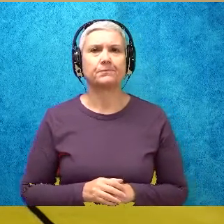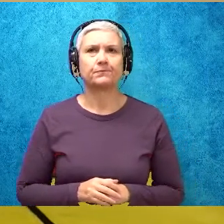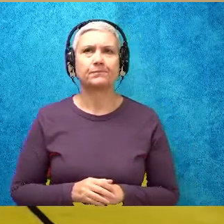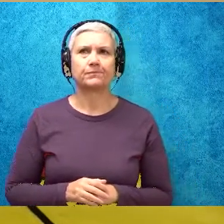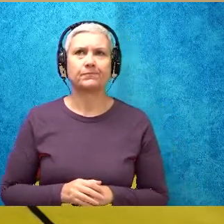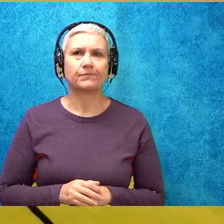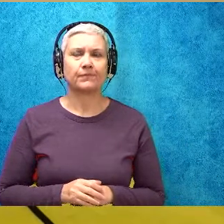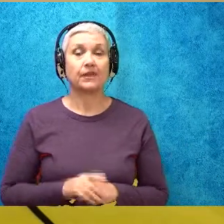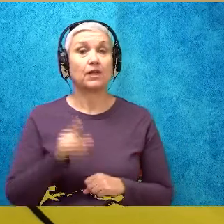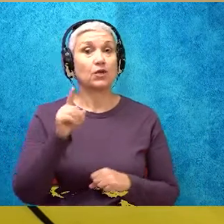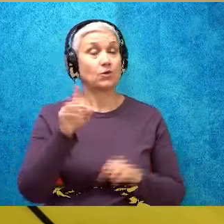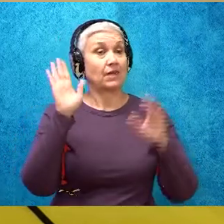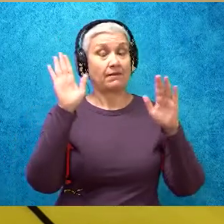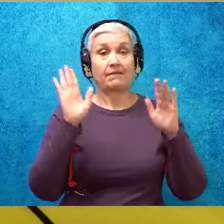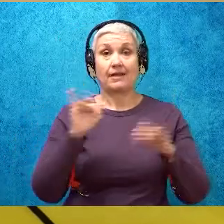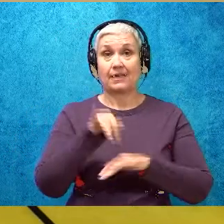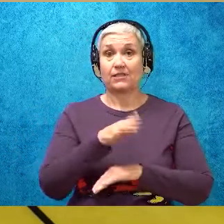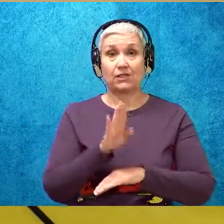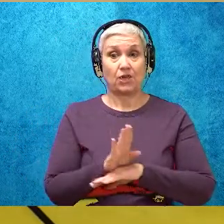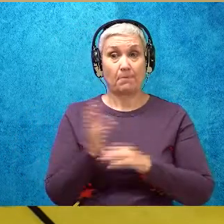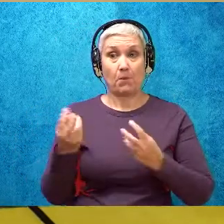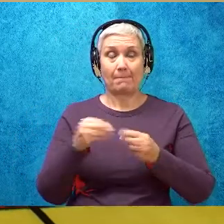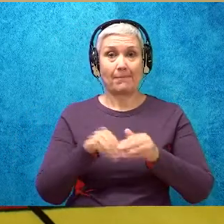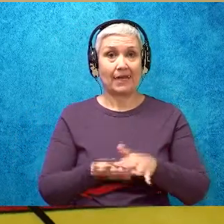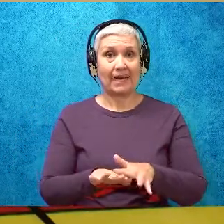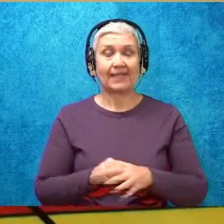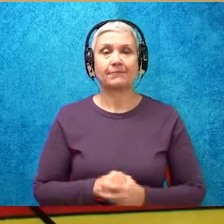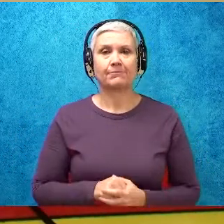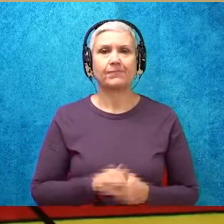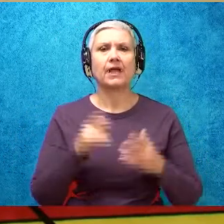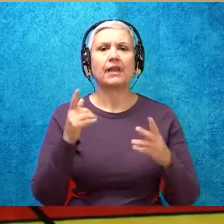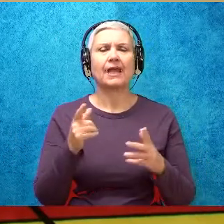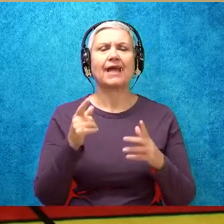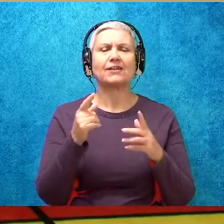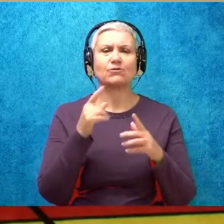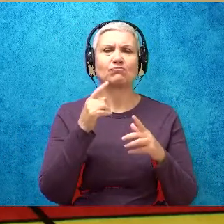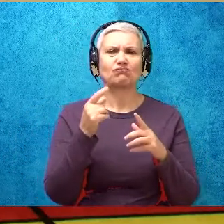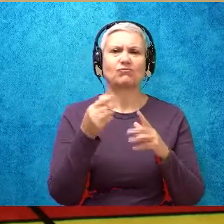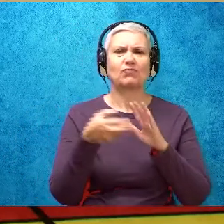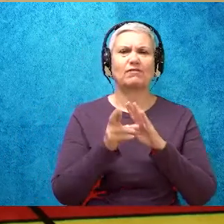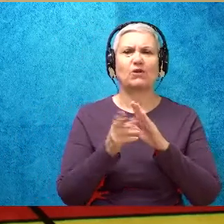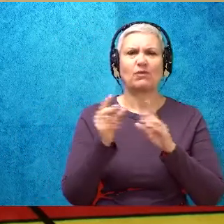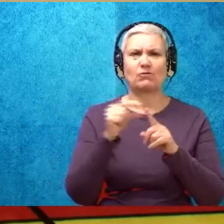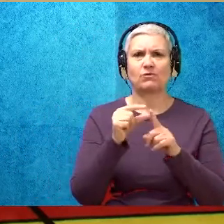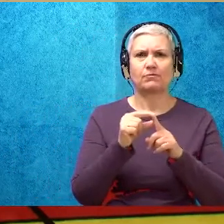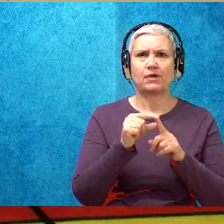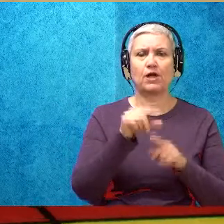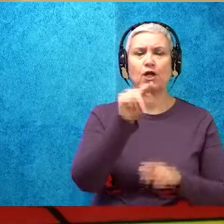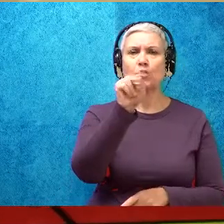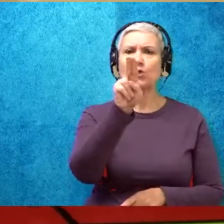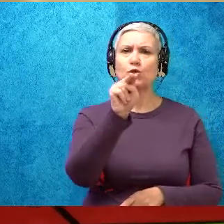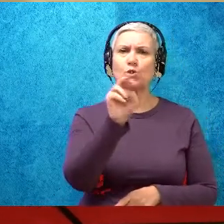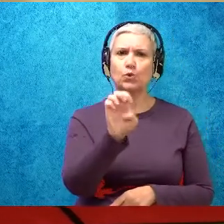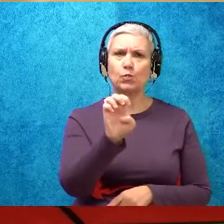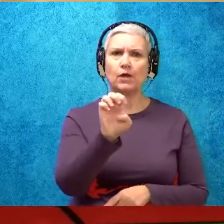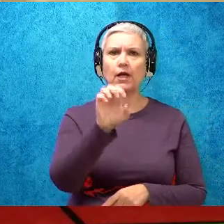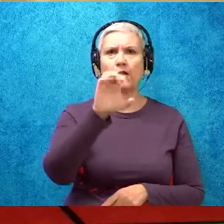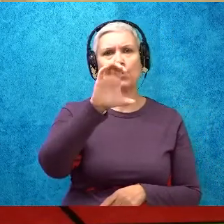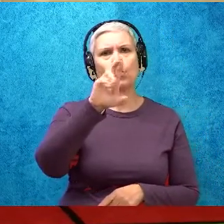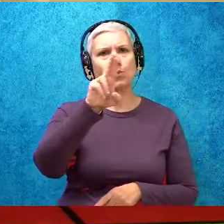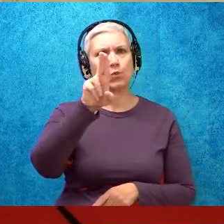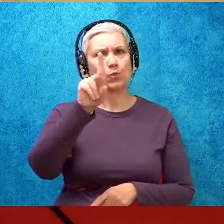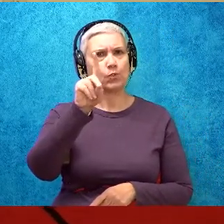You guys did a fantastic job on blending. Let's go over those words that we wrote. Tune. Crude.